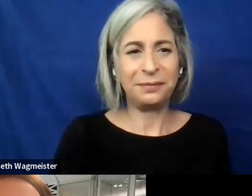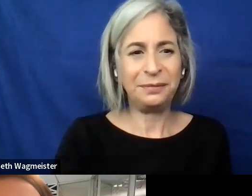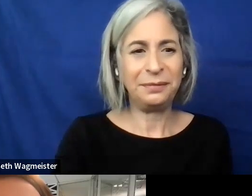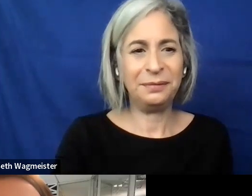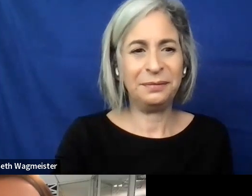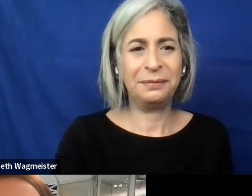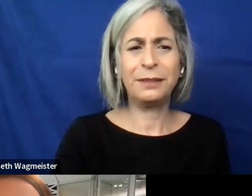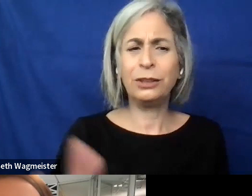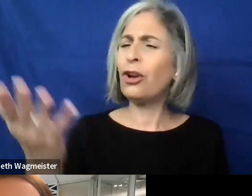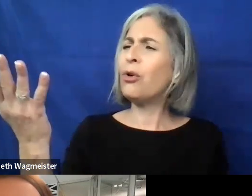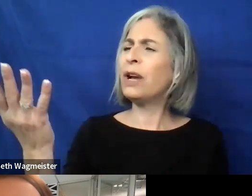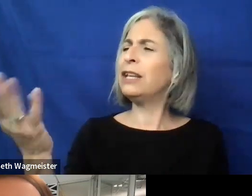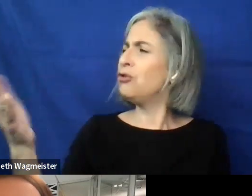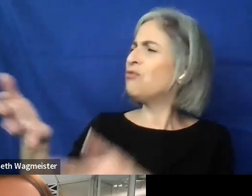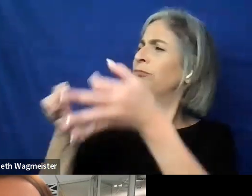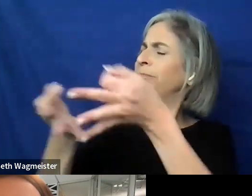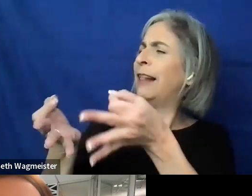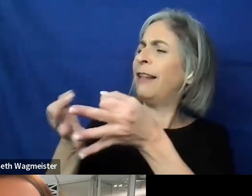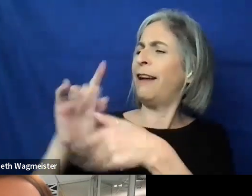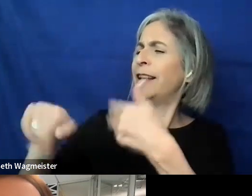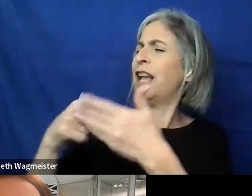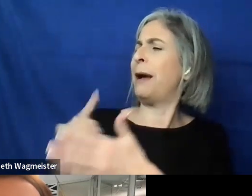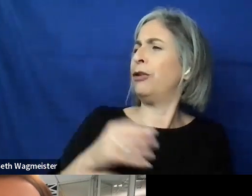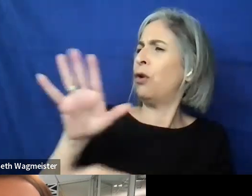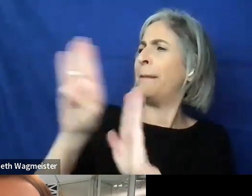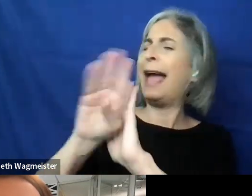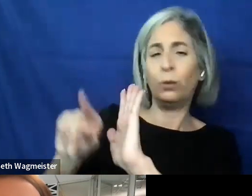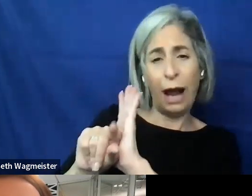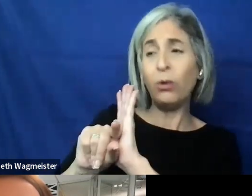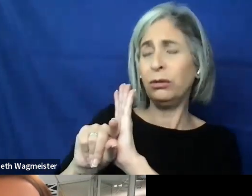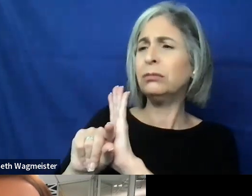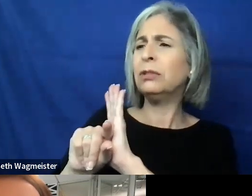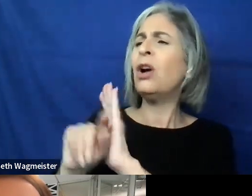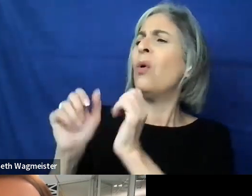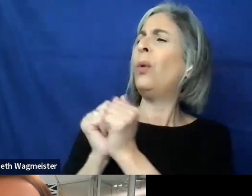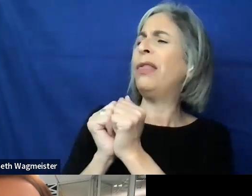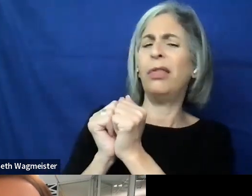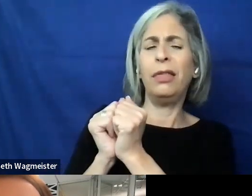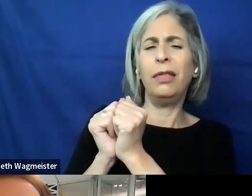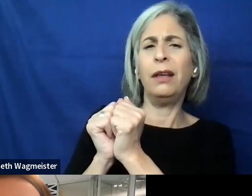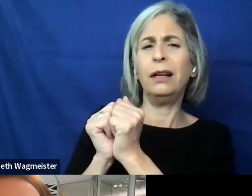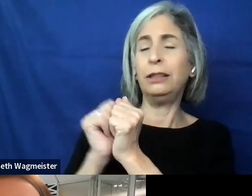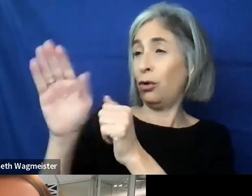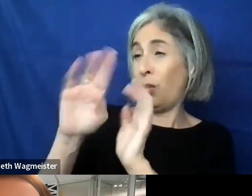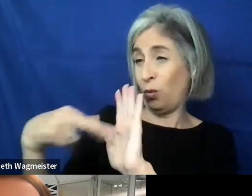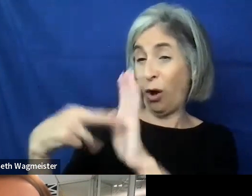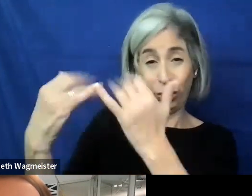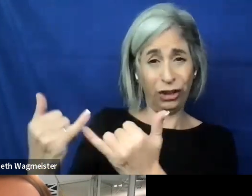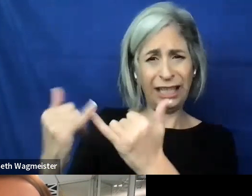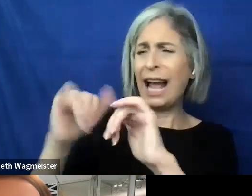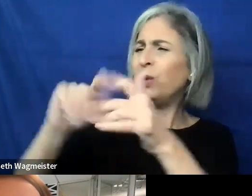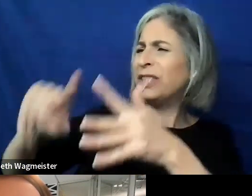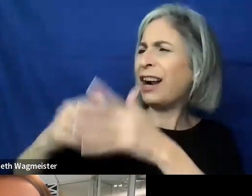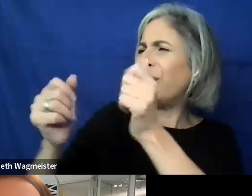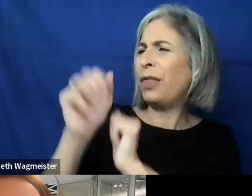Yeah, Anne-Marie, if you can just tell us a little bit about your background in your role currently and how you got